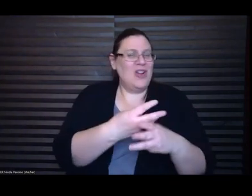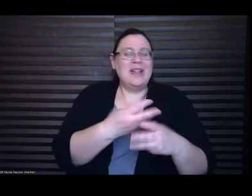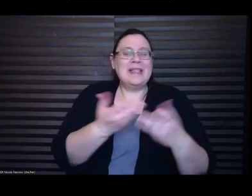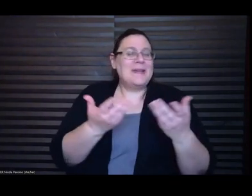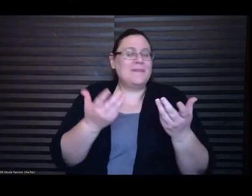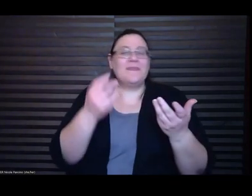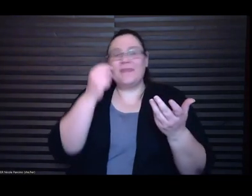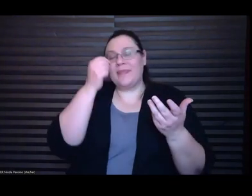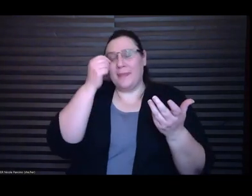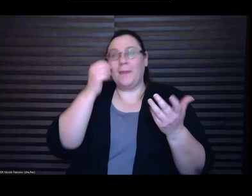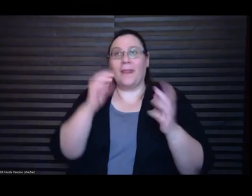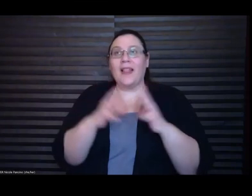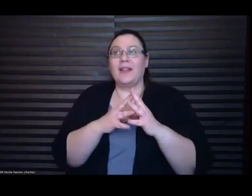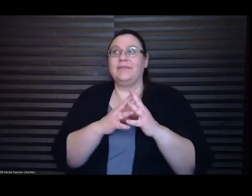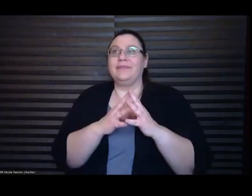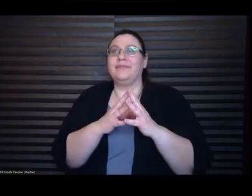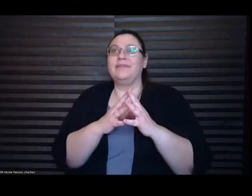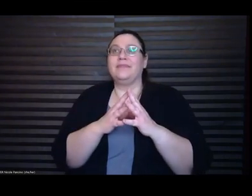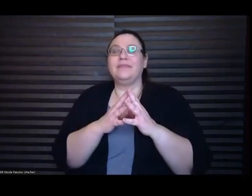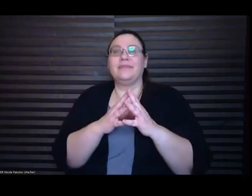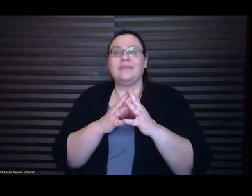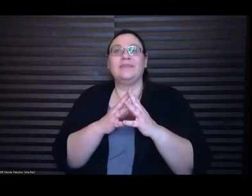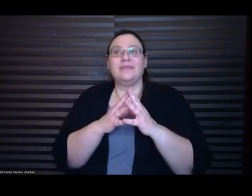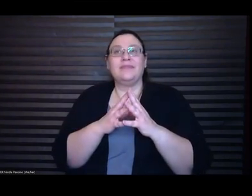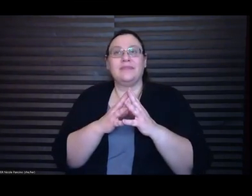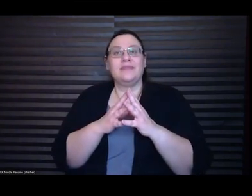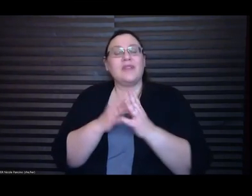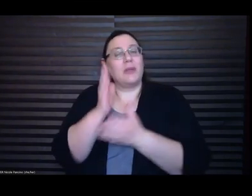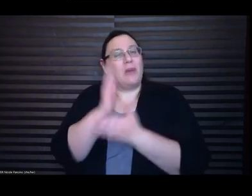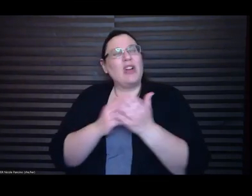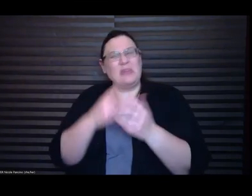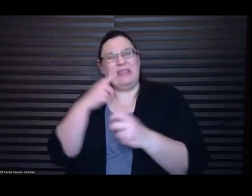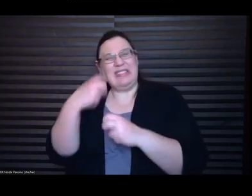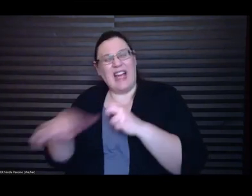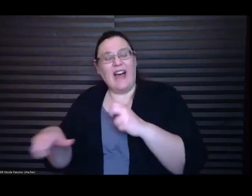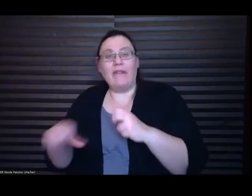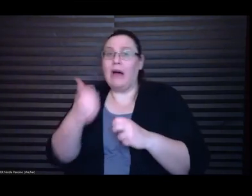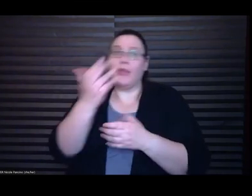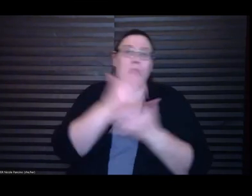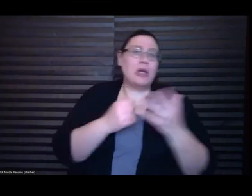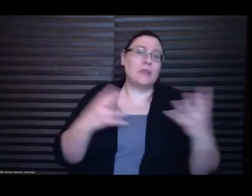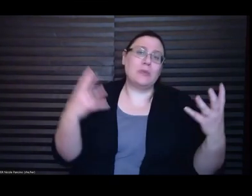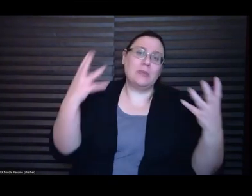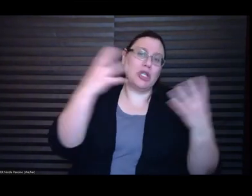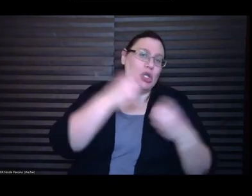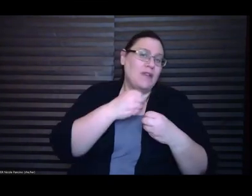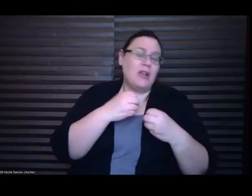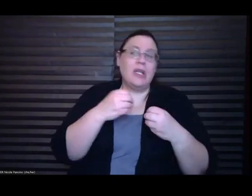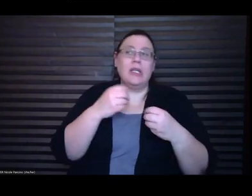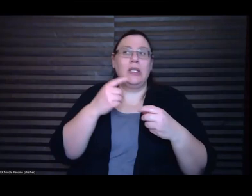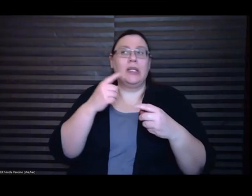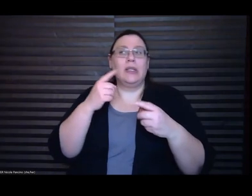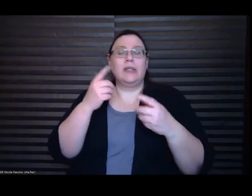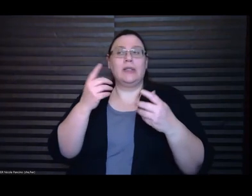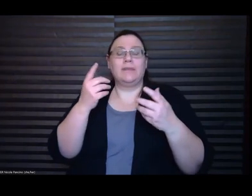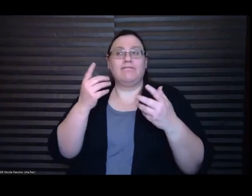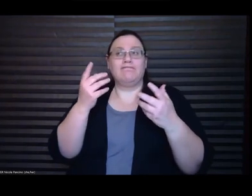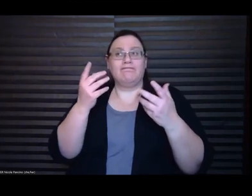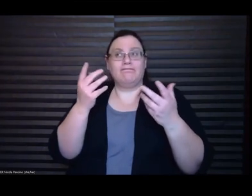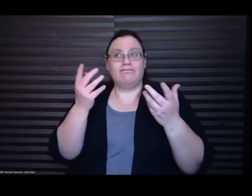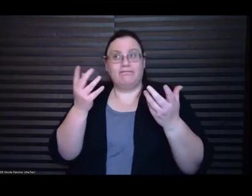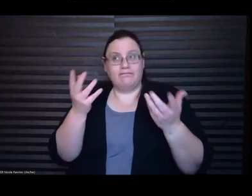parts that were really beautiful and but ultimately it was and it's still an incredible thing that in the middle of that